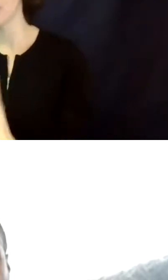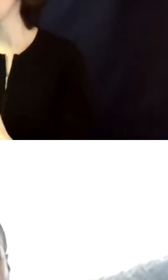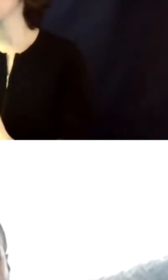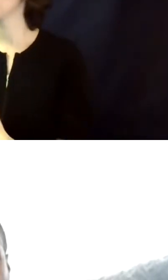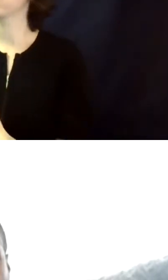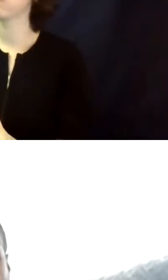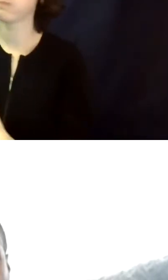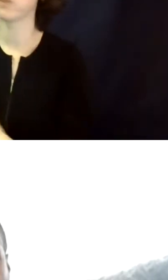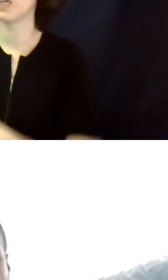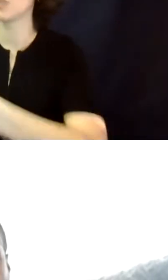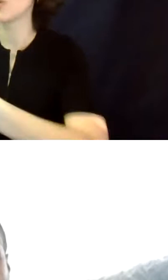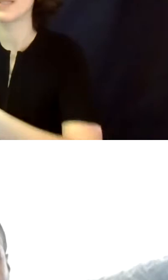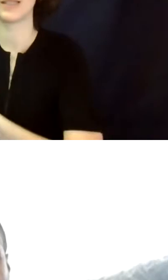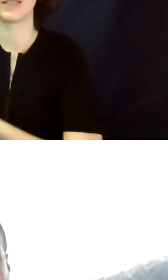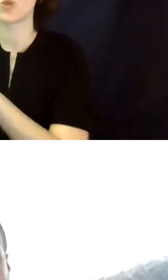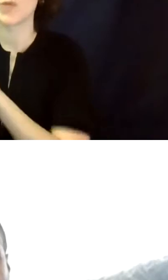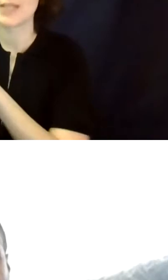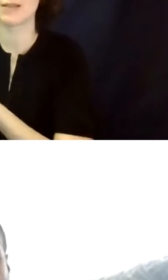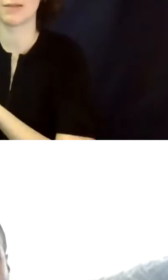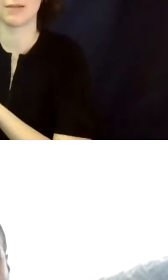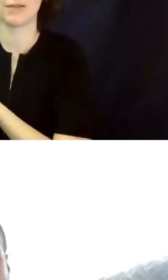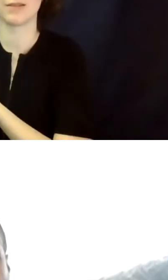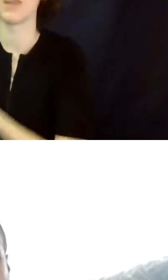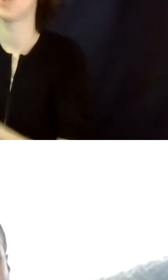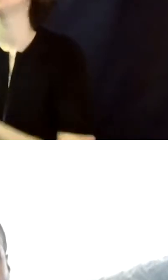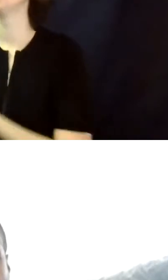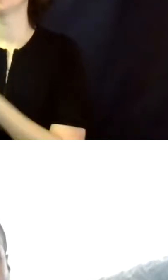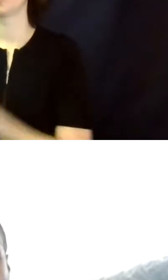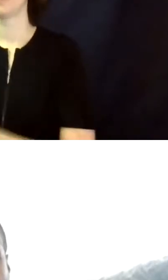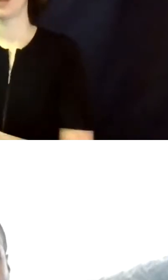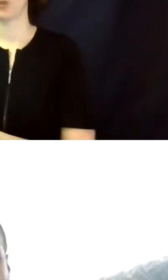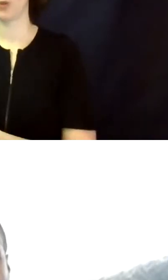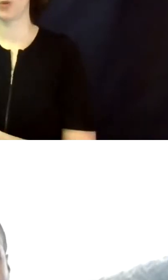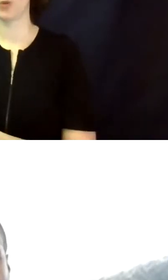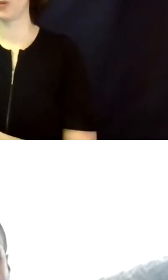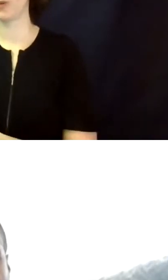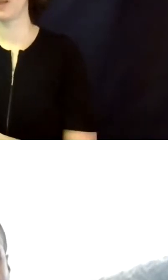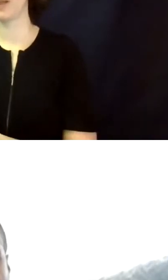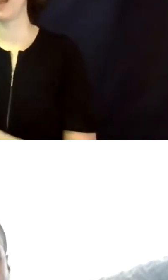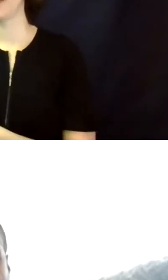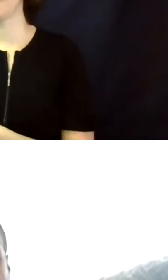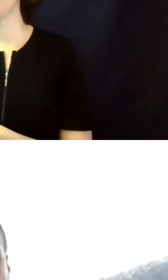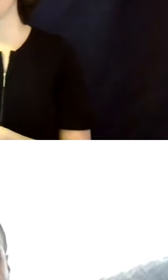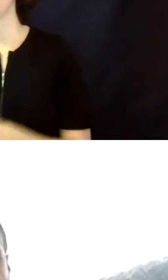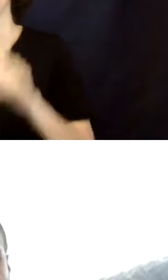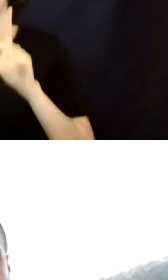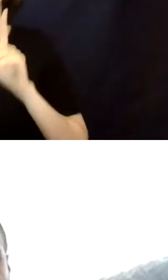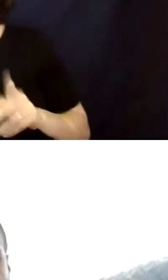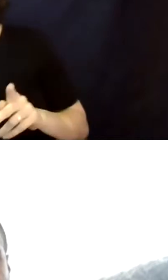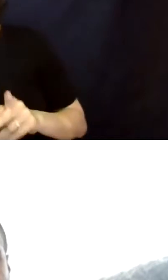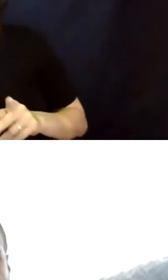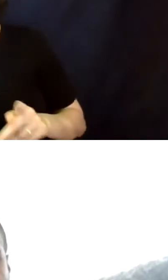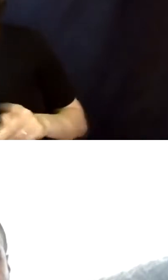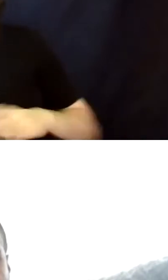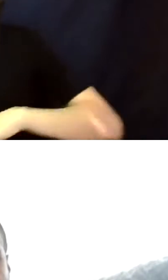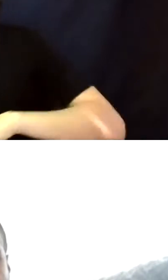not. Some, uh, diagnoses don't allow the individual to understand that they need the treatment, that